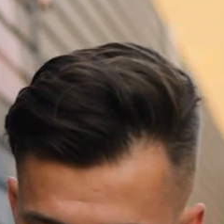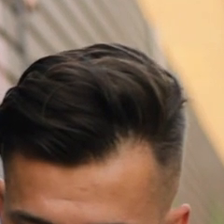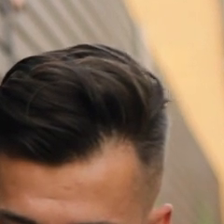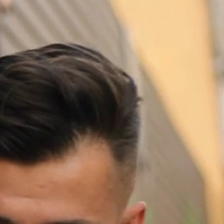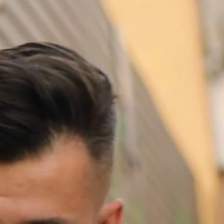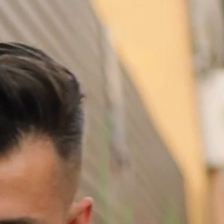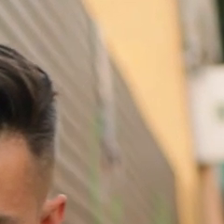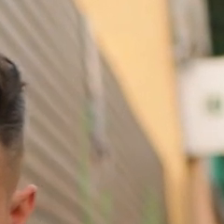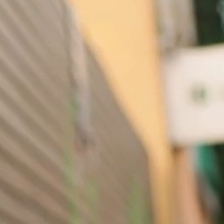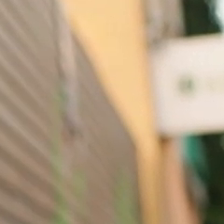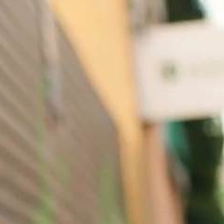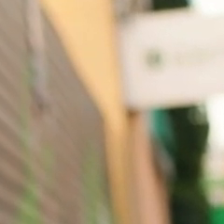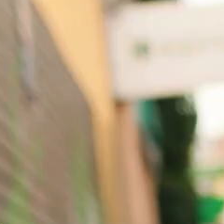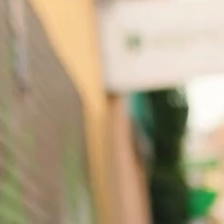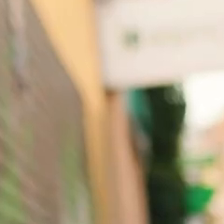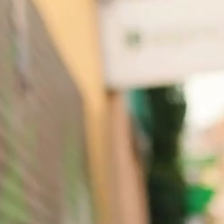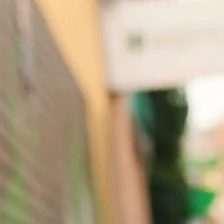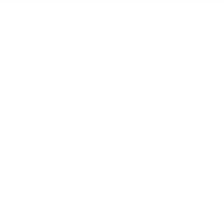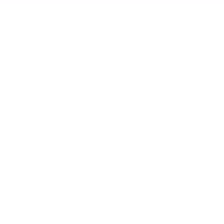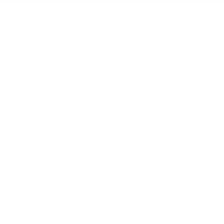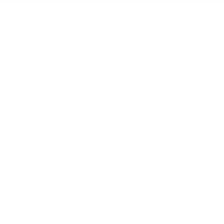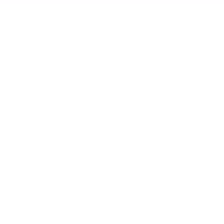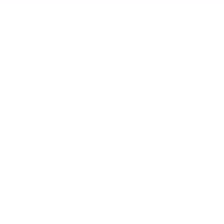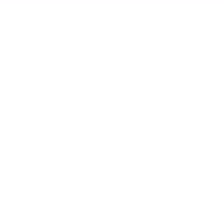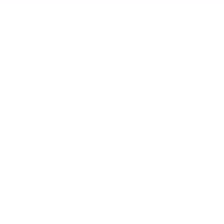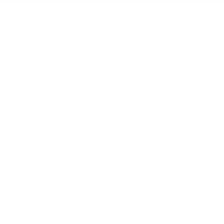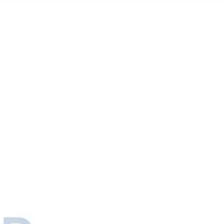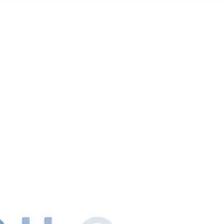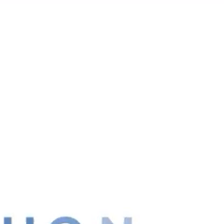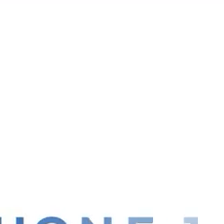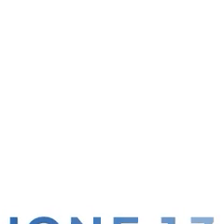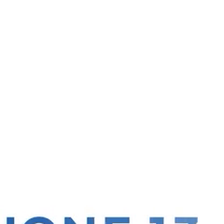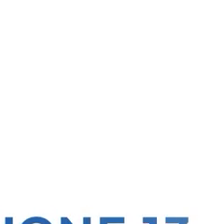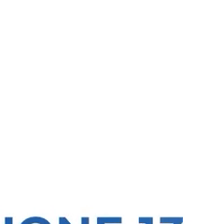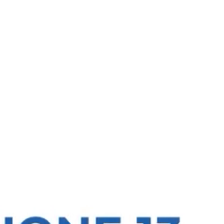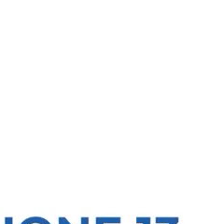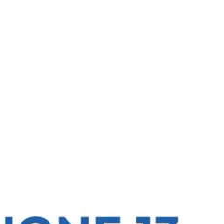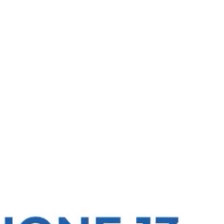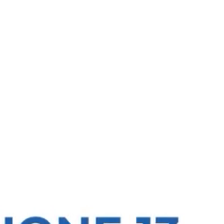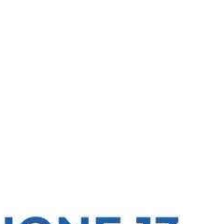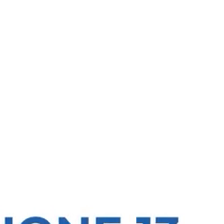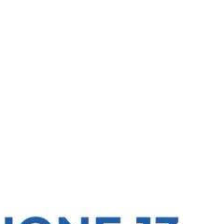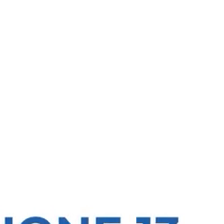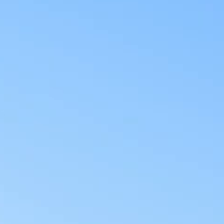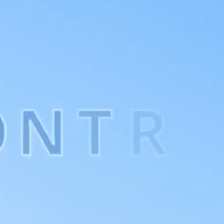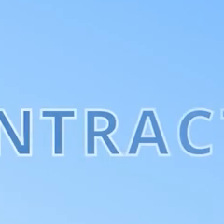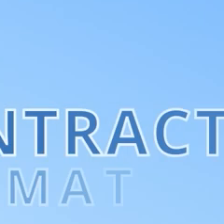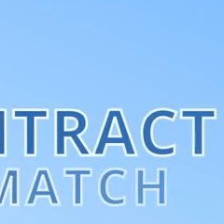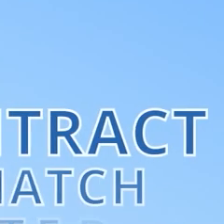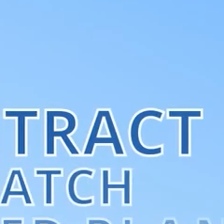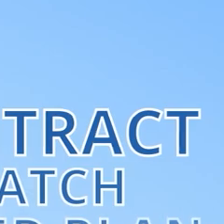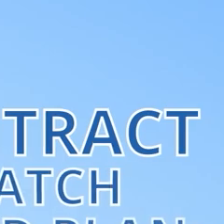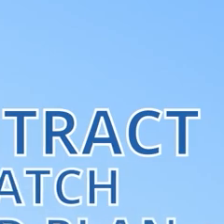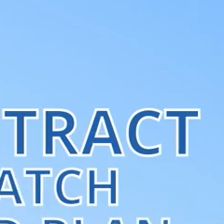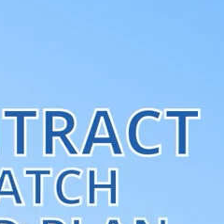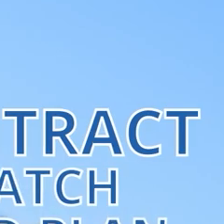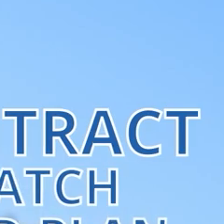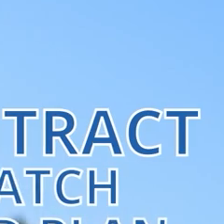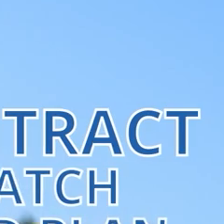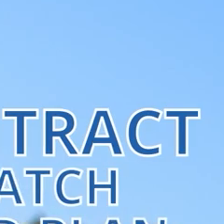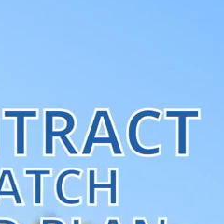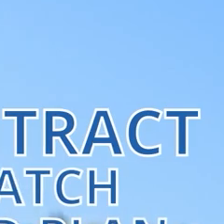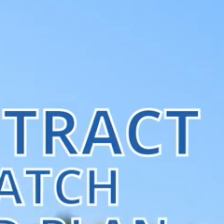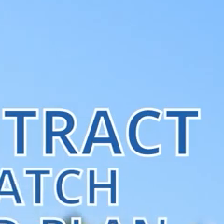see a penny pick it up and head to Appalachian Wireless and buy a new iPhone 13 one penny for an iPhone 13 choose a two-year contract